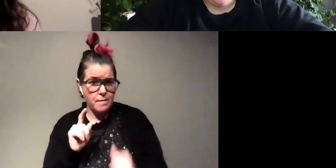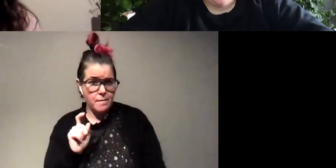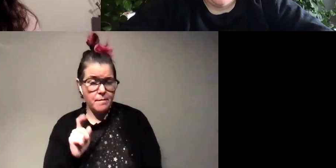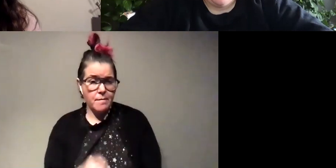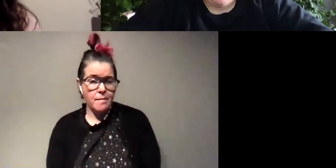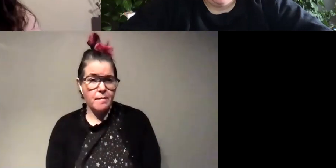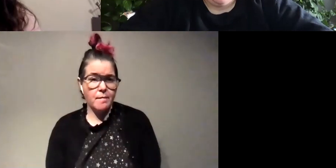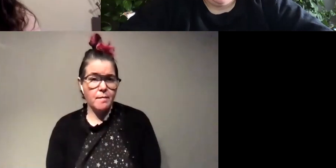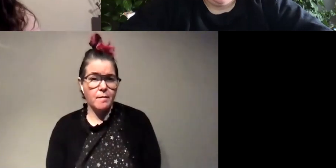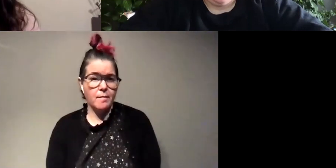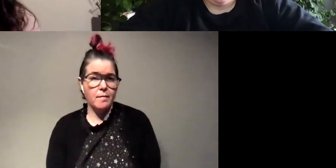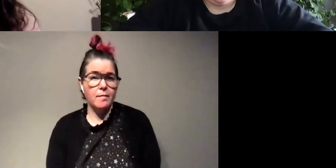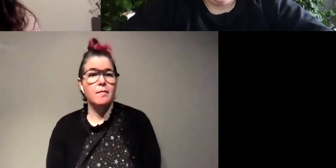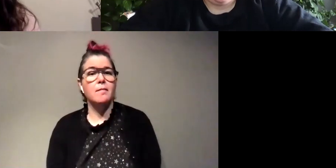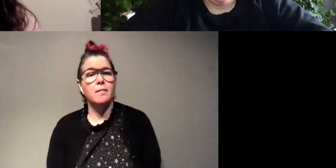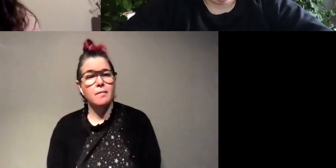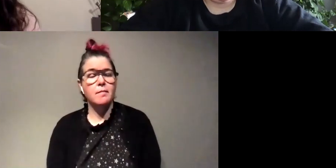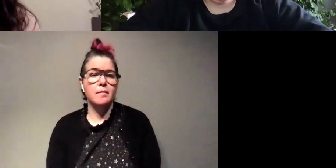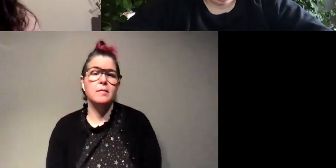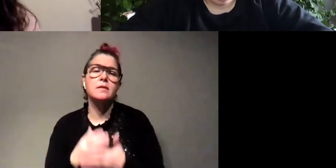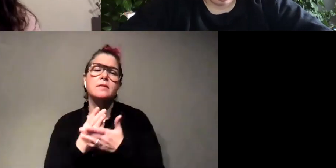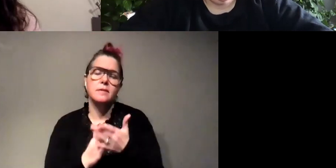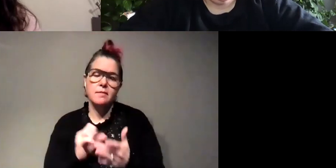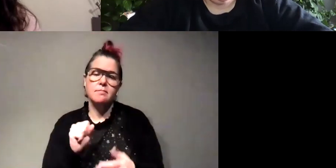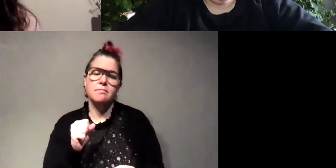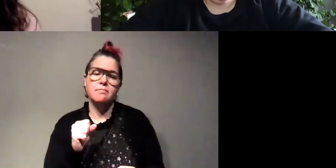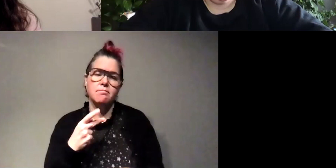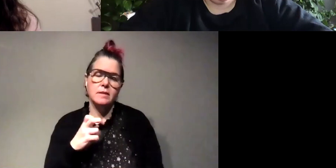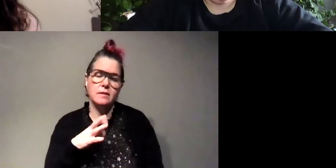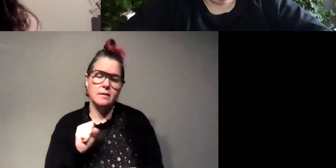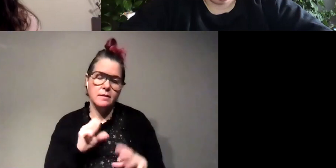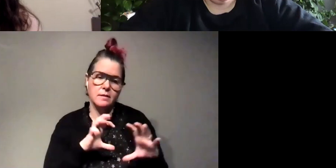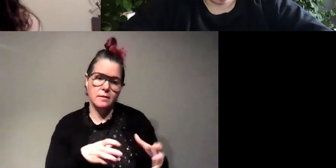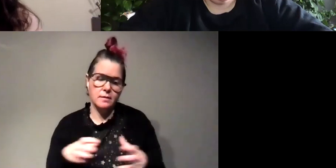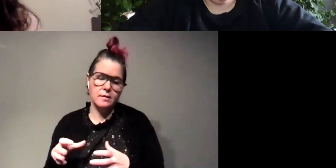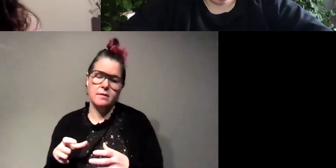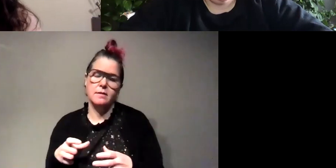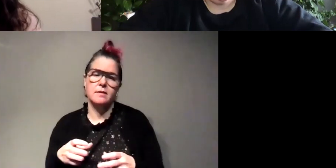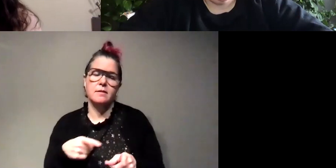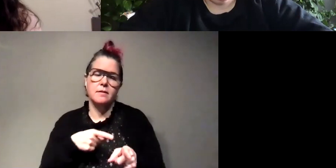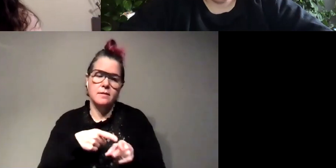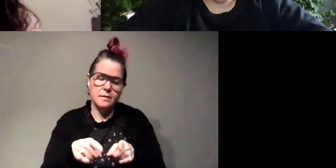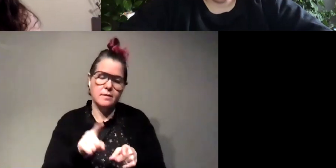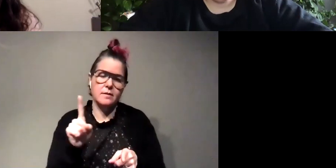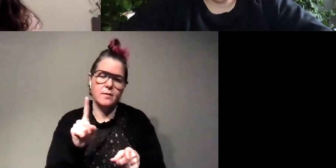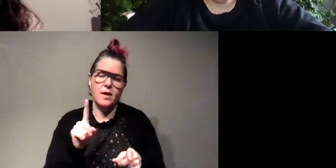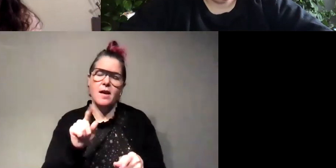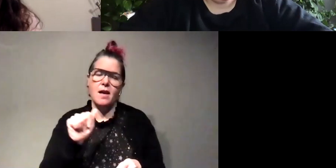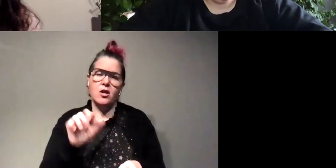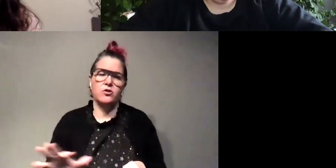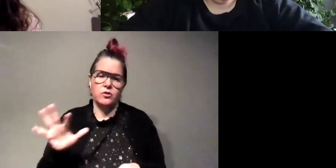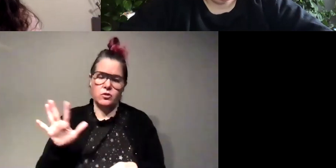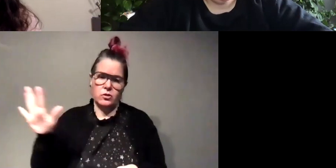so some of some species a lot um specifically some species in asia that we know about